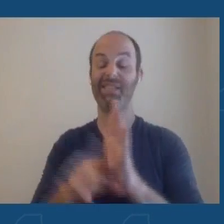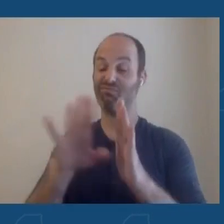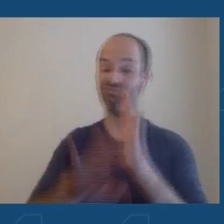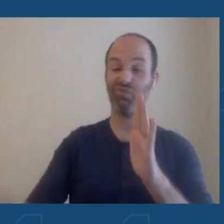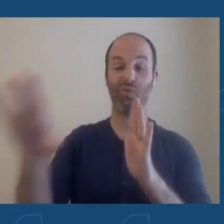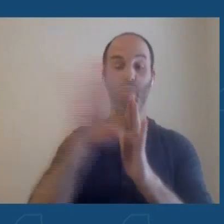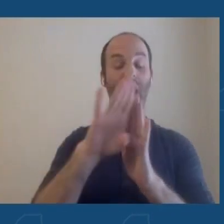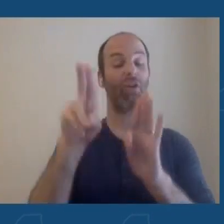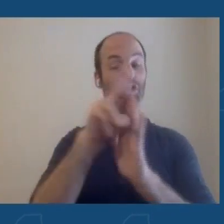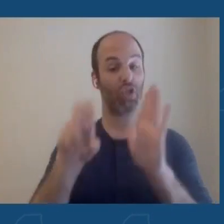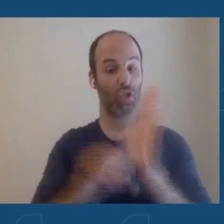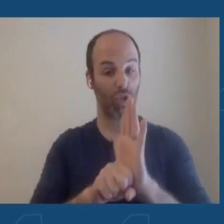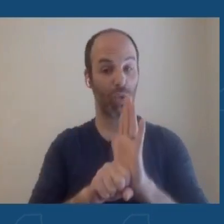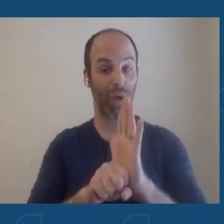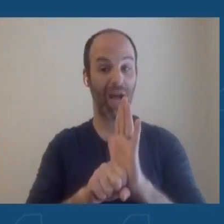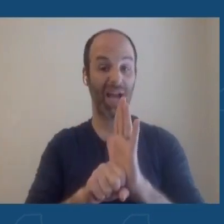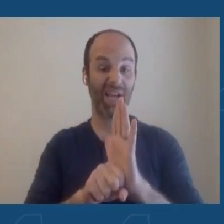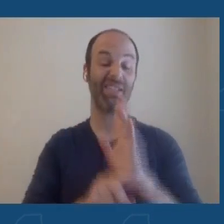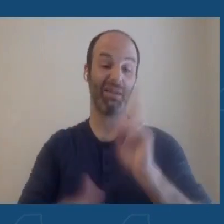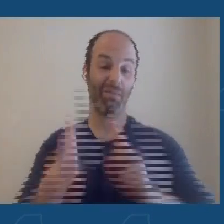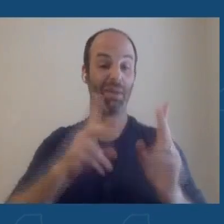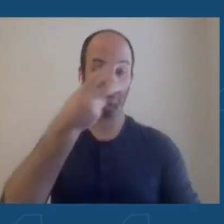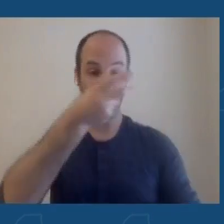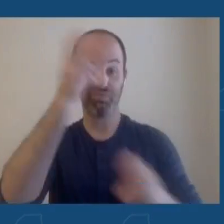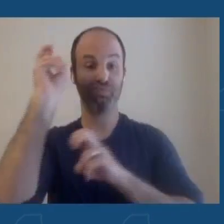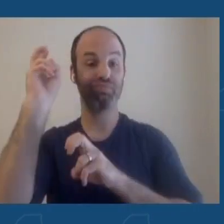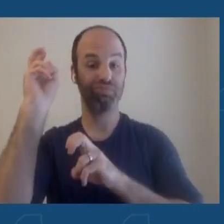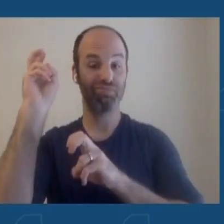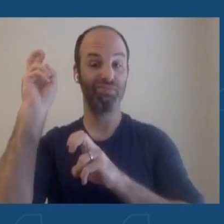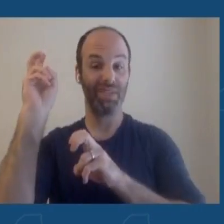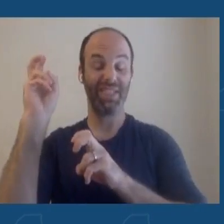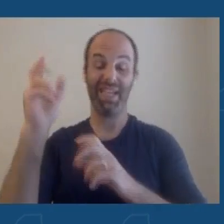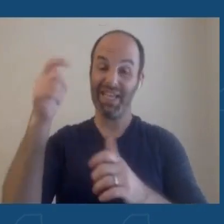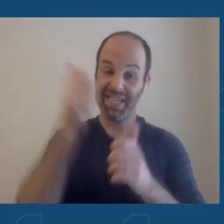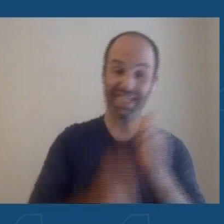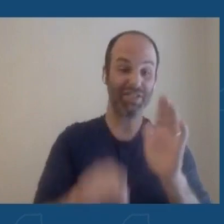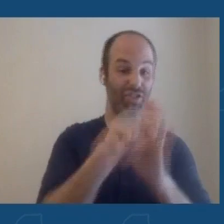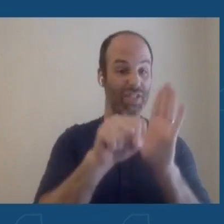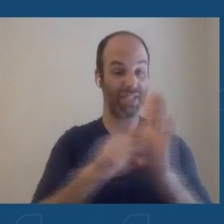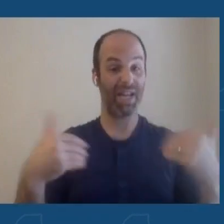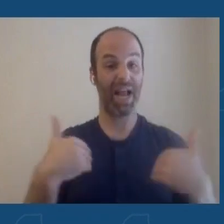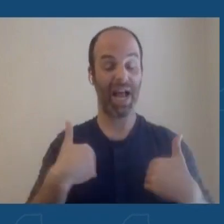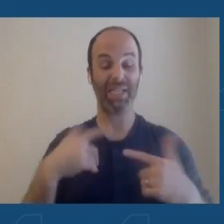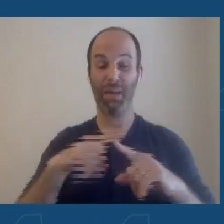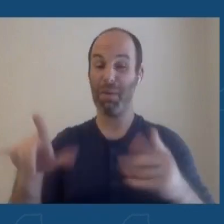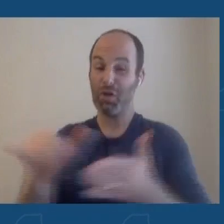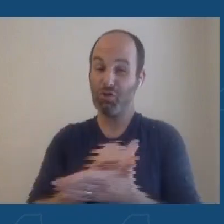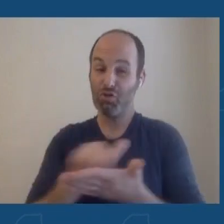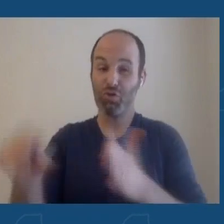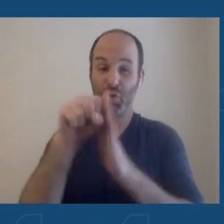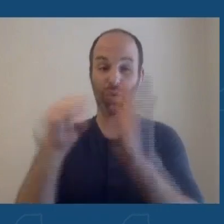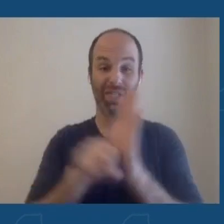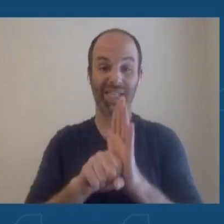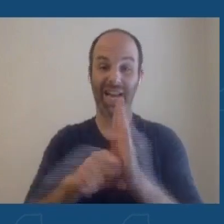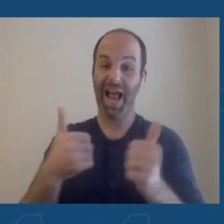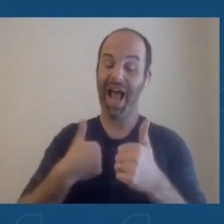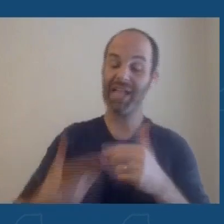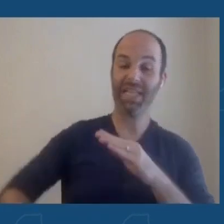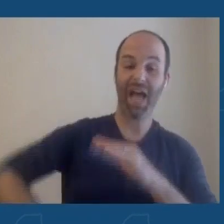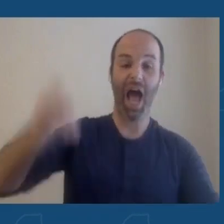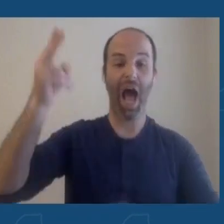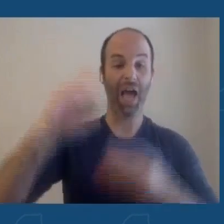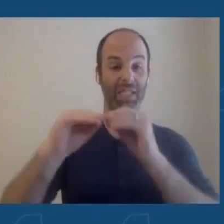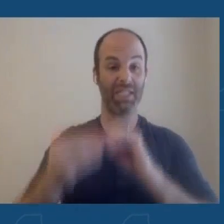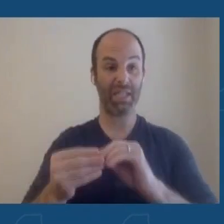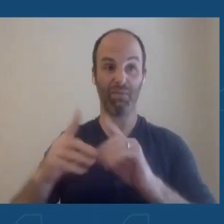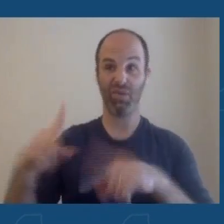virtually every state. But our state, New York State, has the highest numbers by far in the